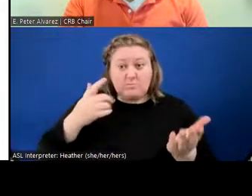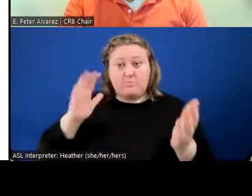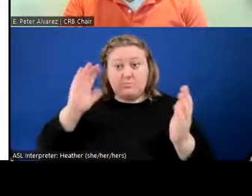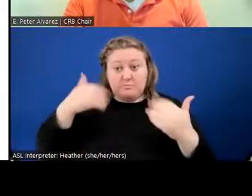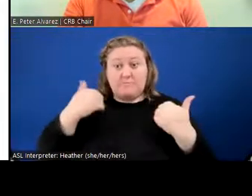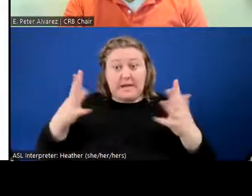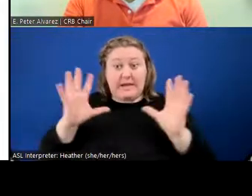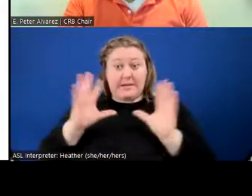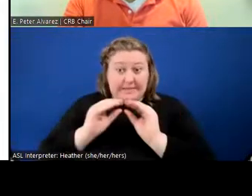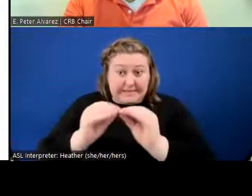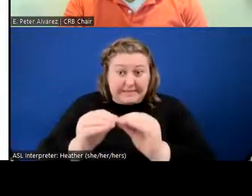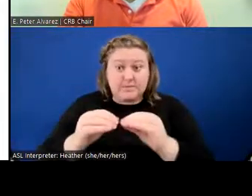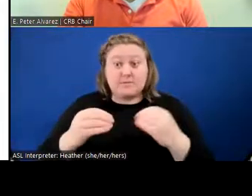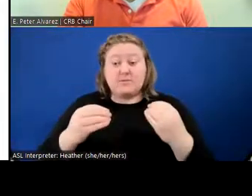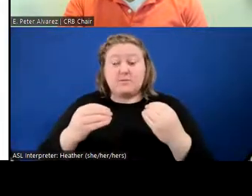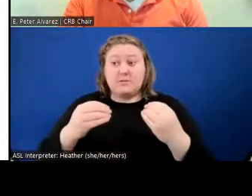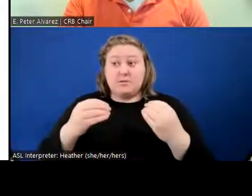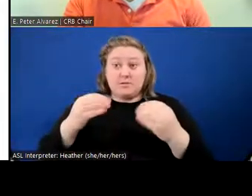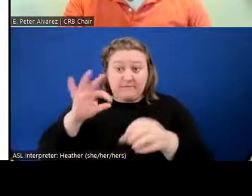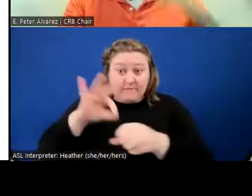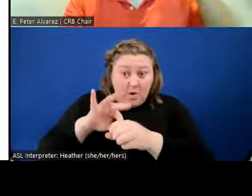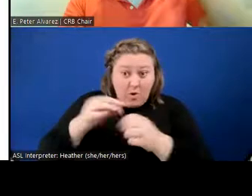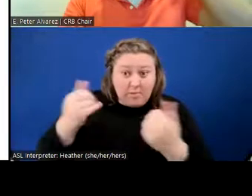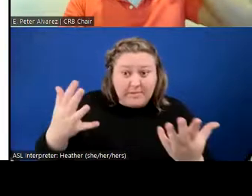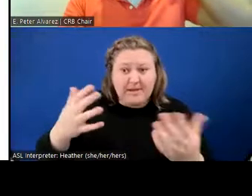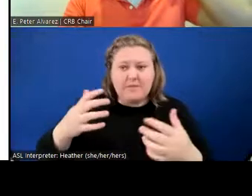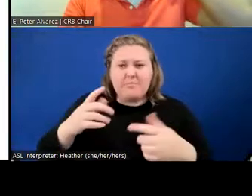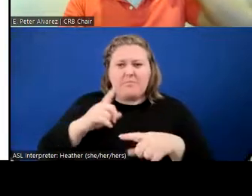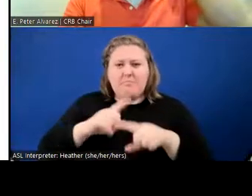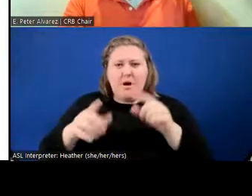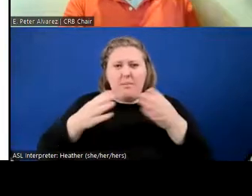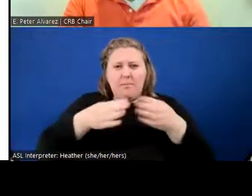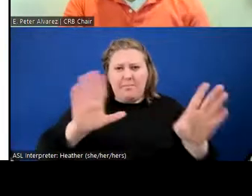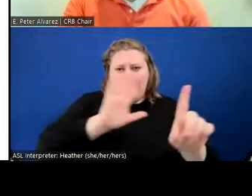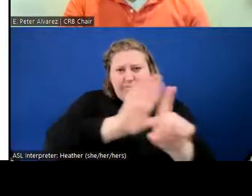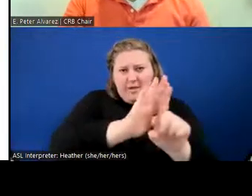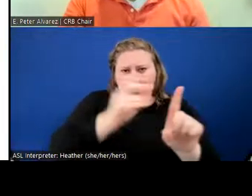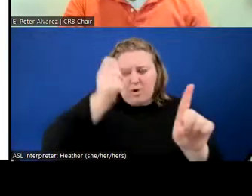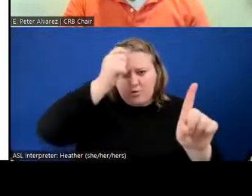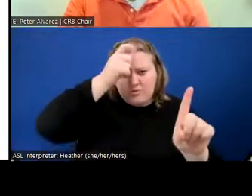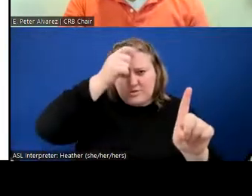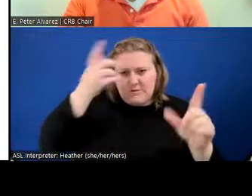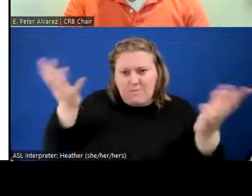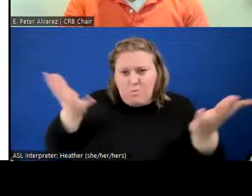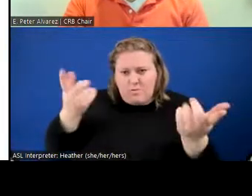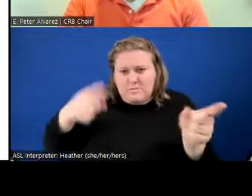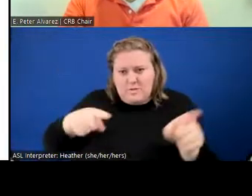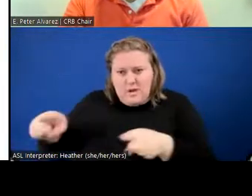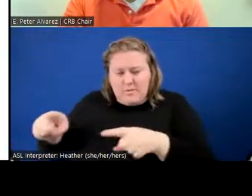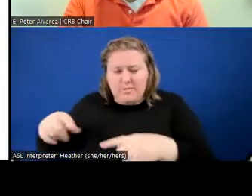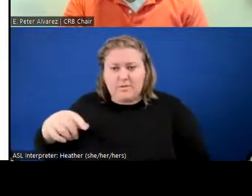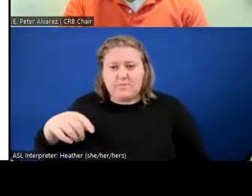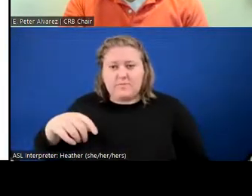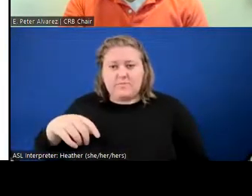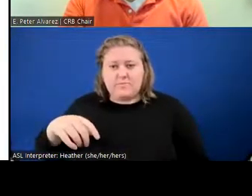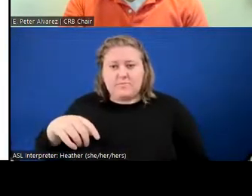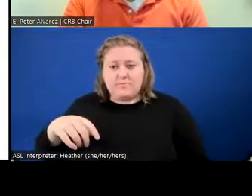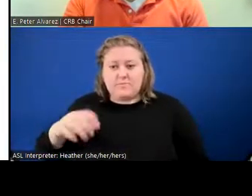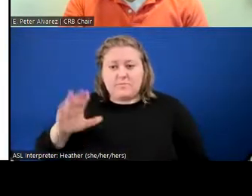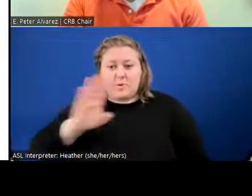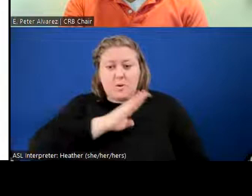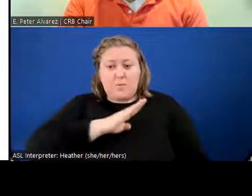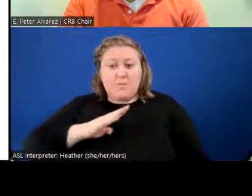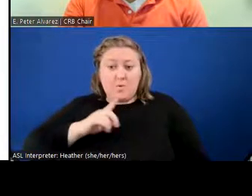but the public is very limited in their awareness of what has transpired. Your board is rather shallow in terms of, uh, details.